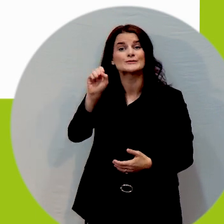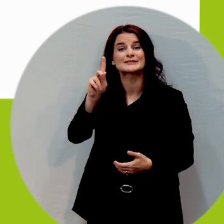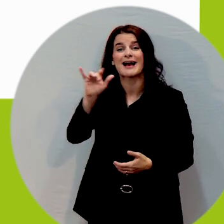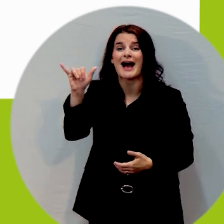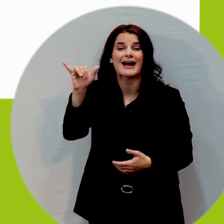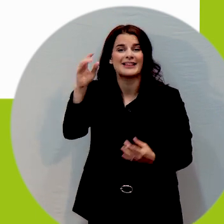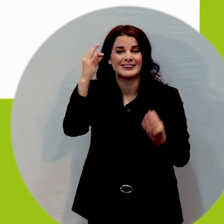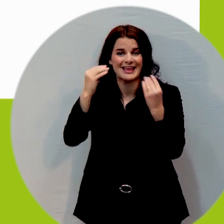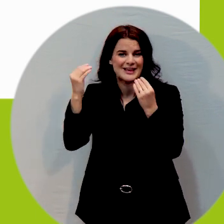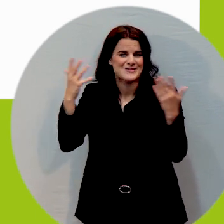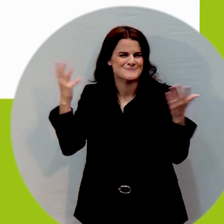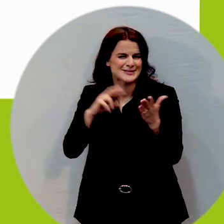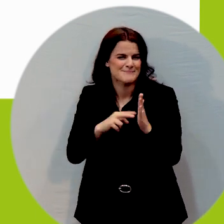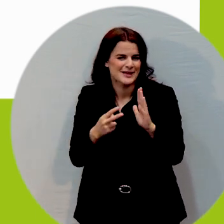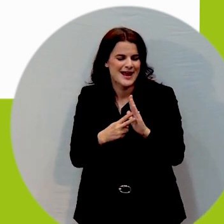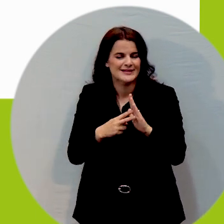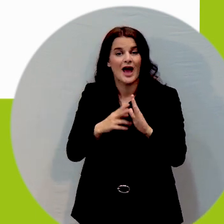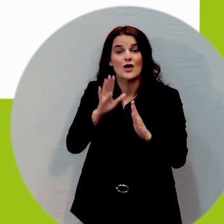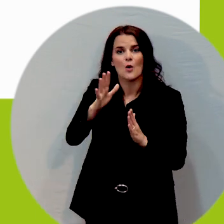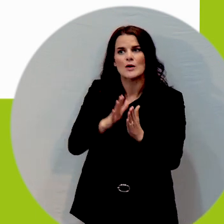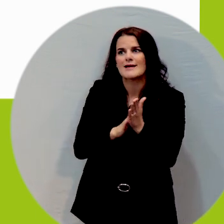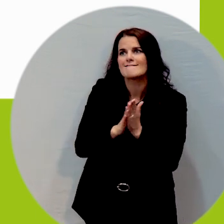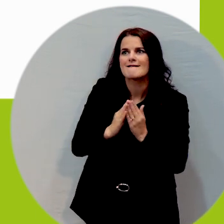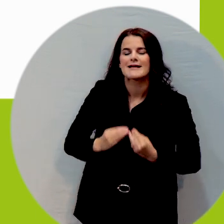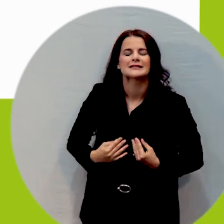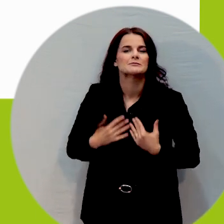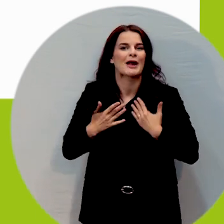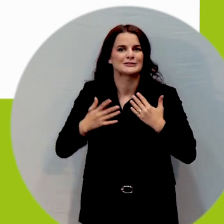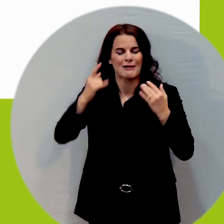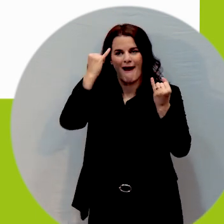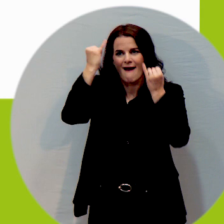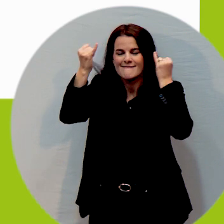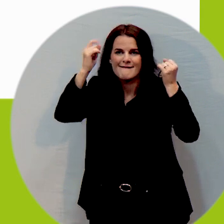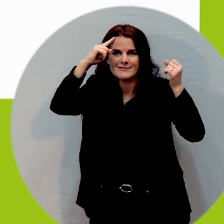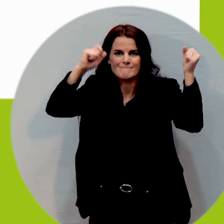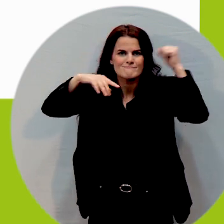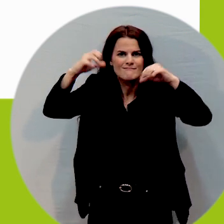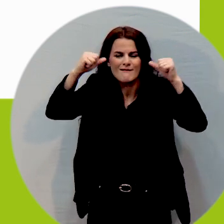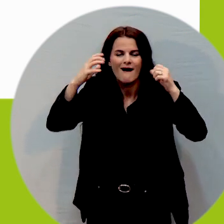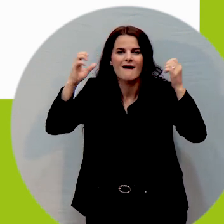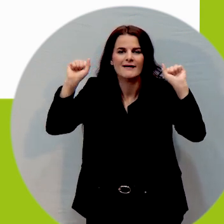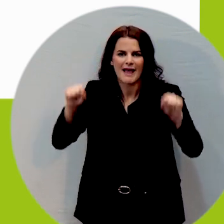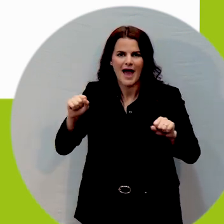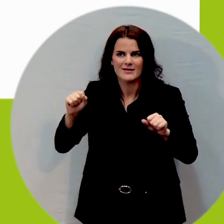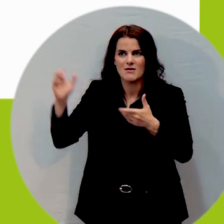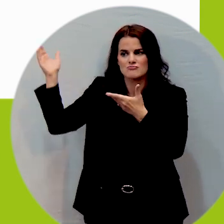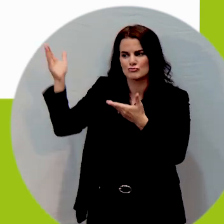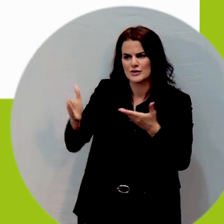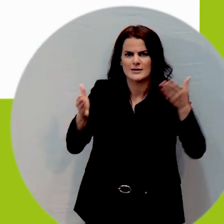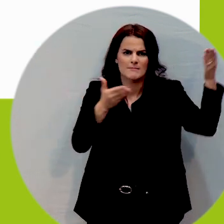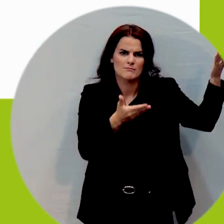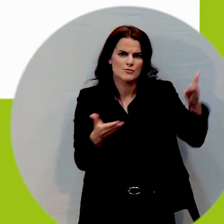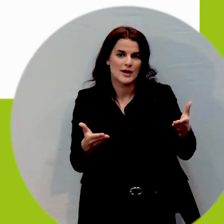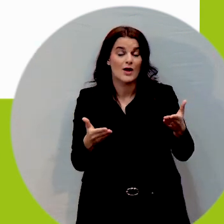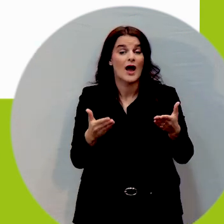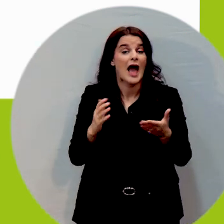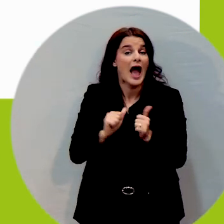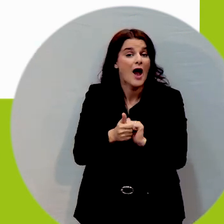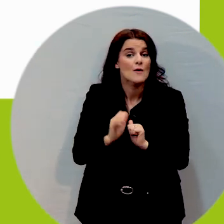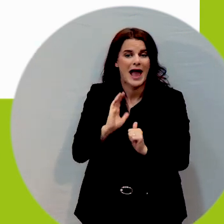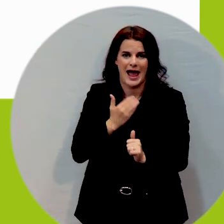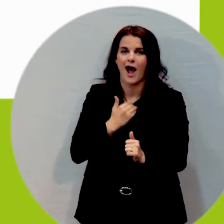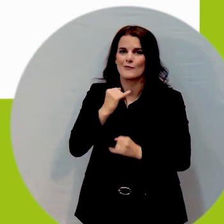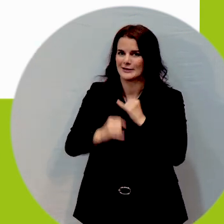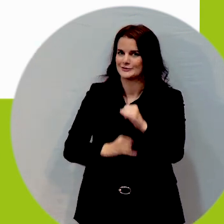is inspirational ideas that we can take and bring from our international experience the first